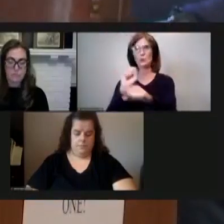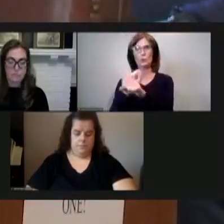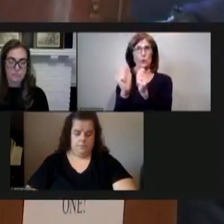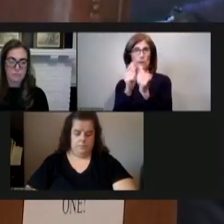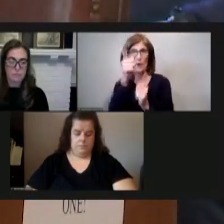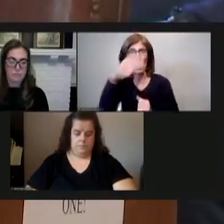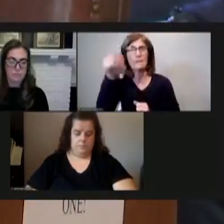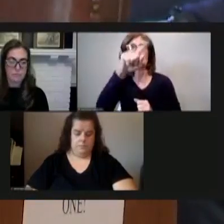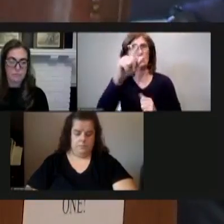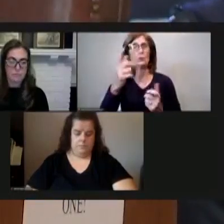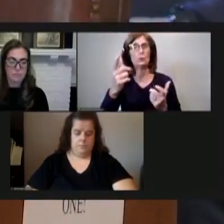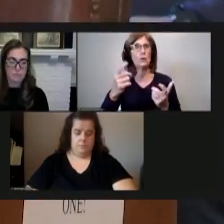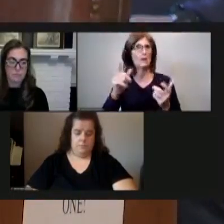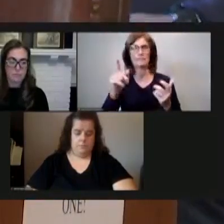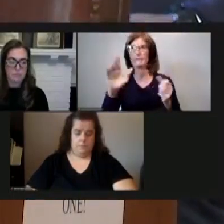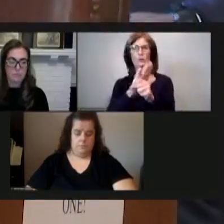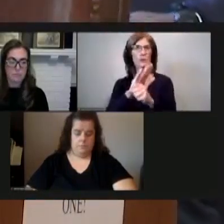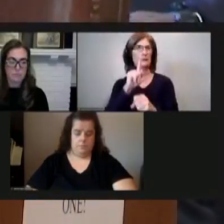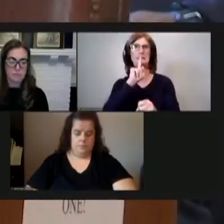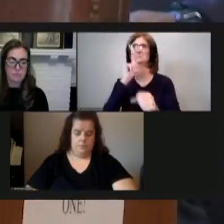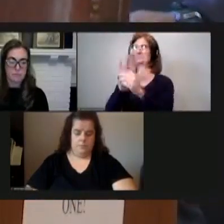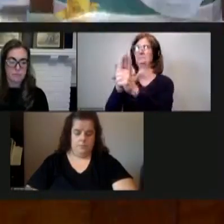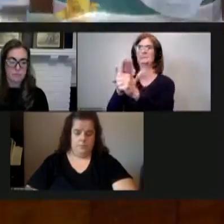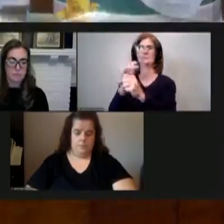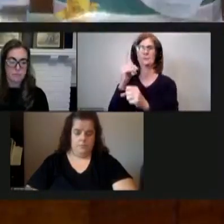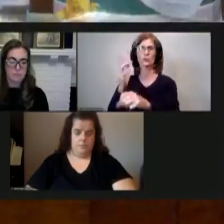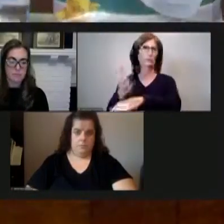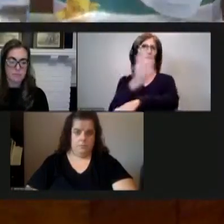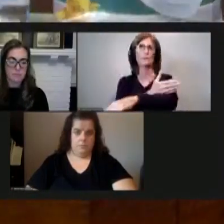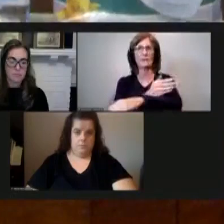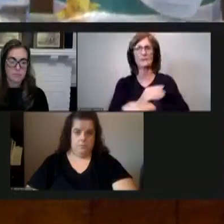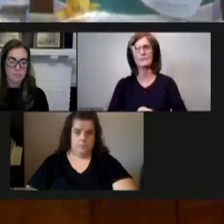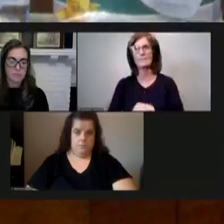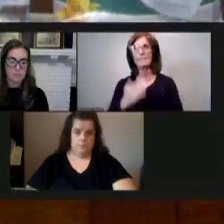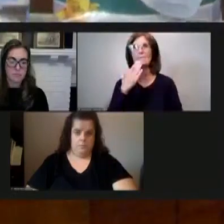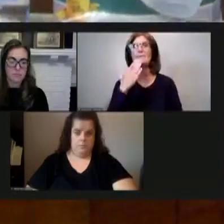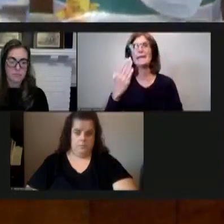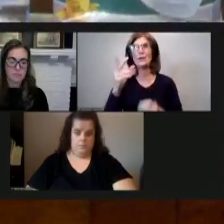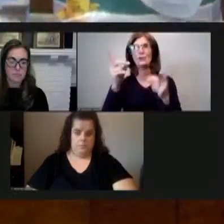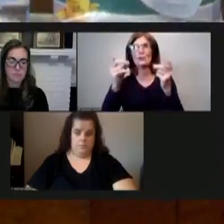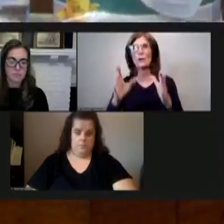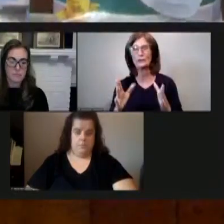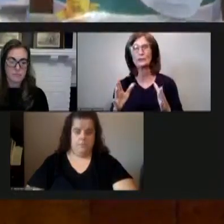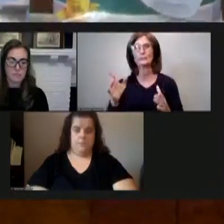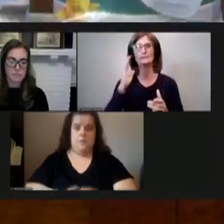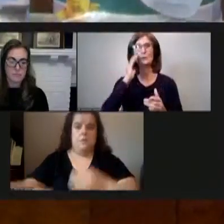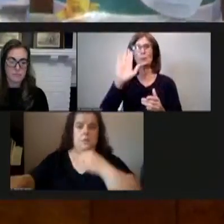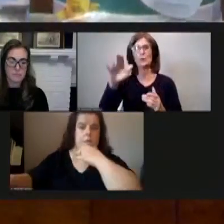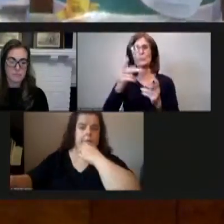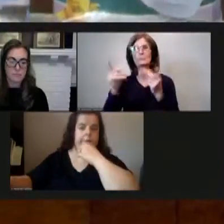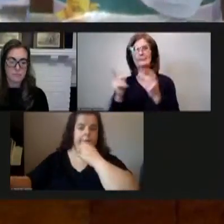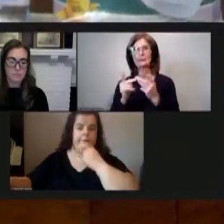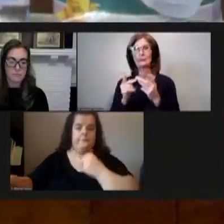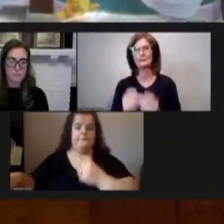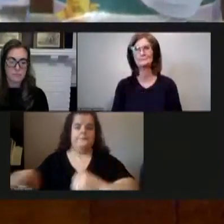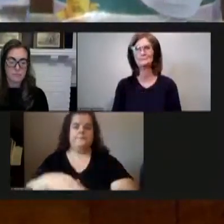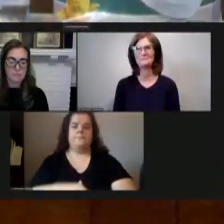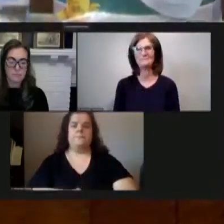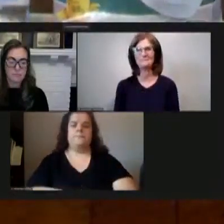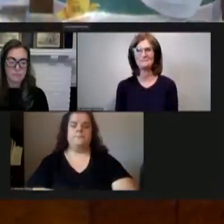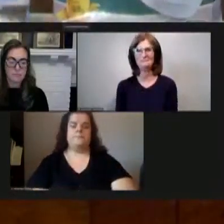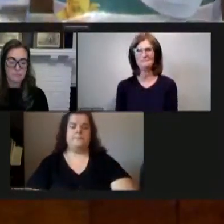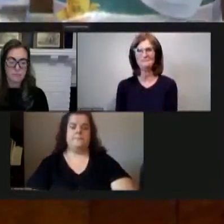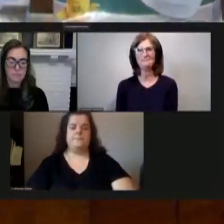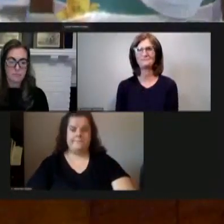i'm i'm all in on making this better for everyone thank you director i appreciate that and knowing your position on this and your perspective um